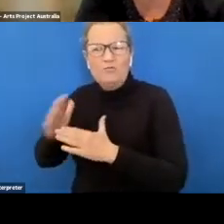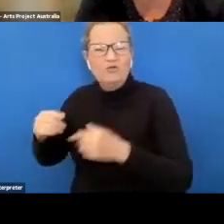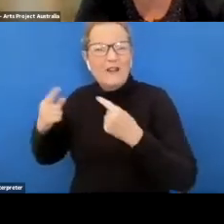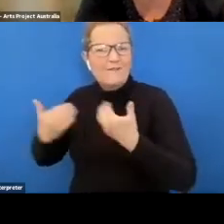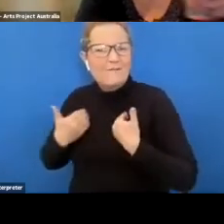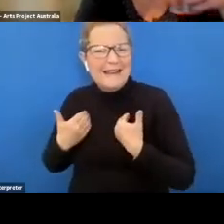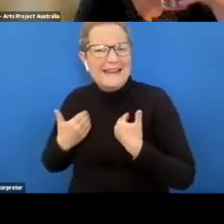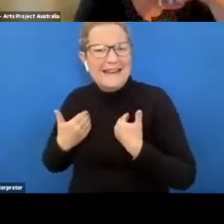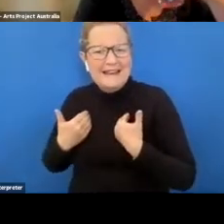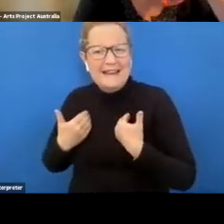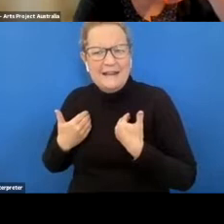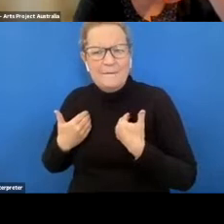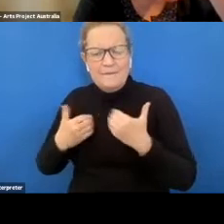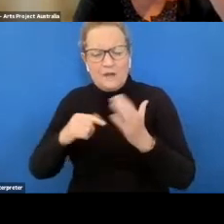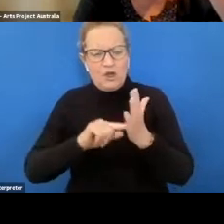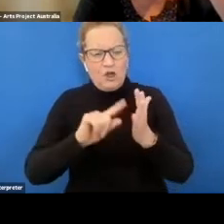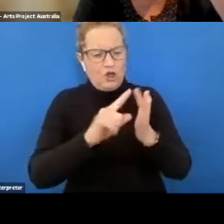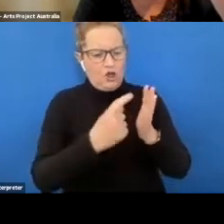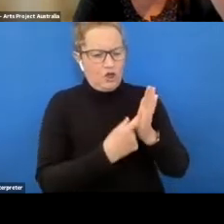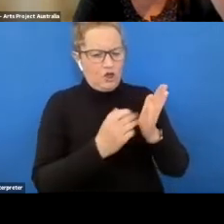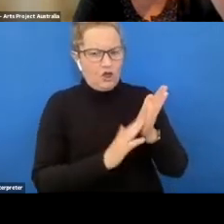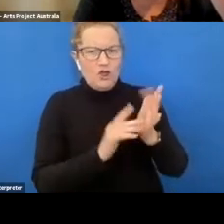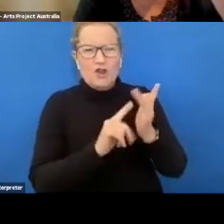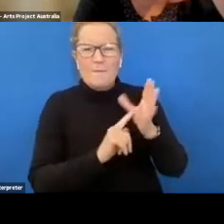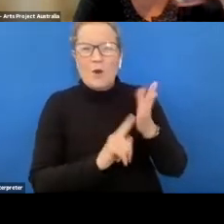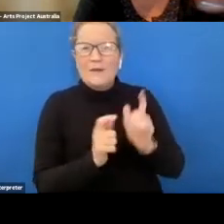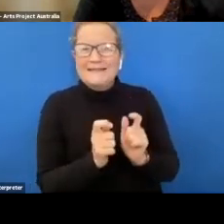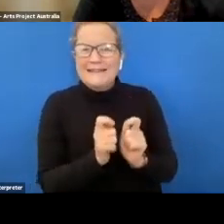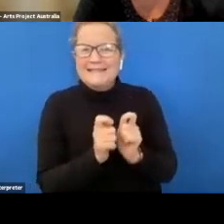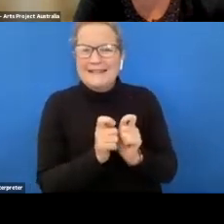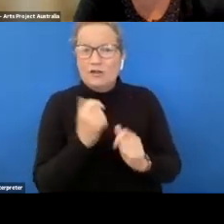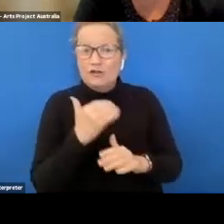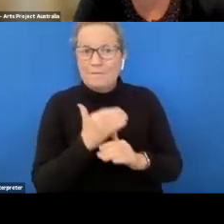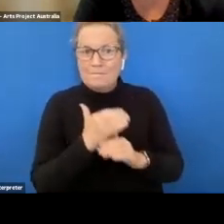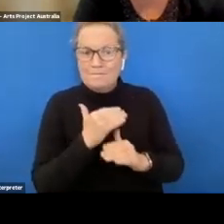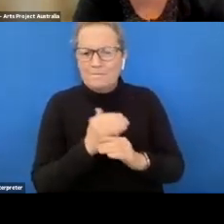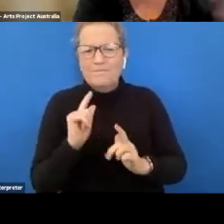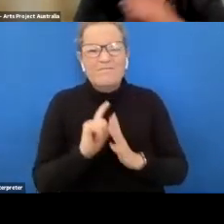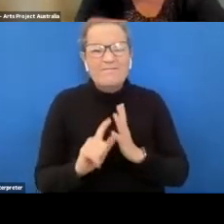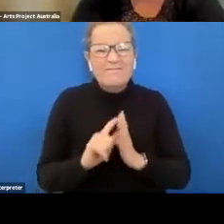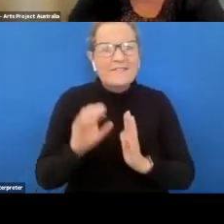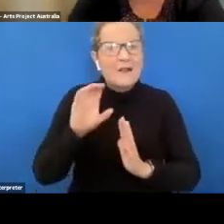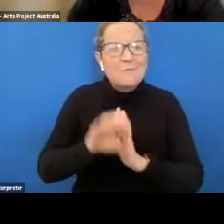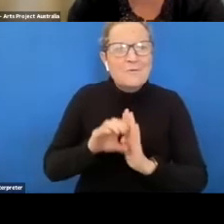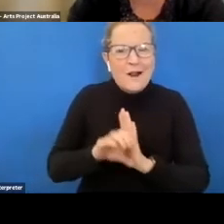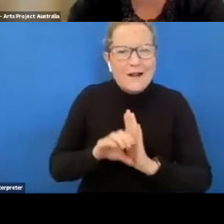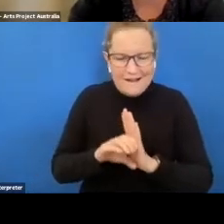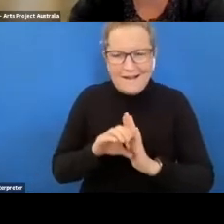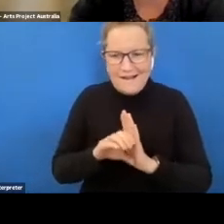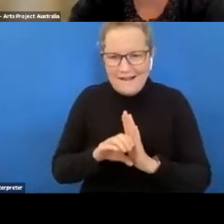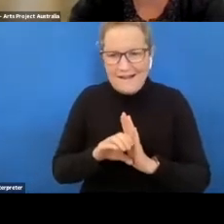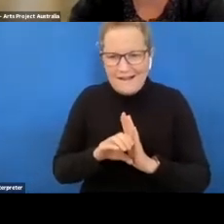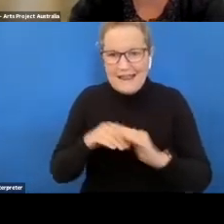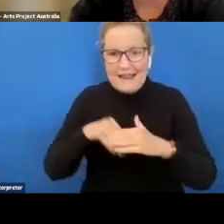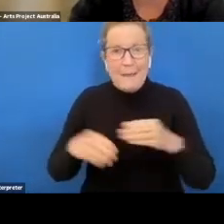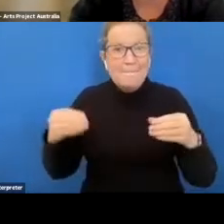was employed as a terminal tester which in those days are the computer machines that uh were being installed in the